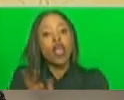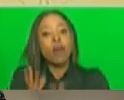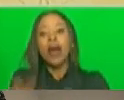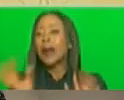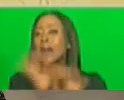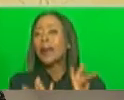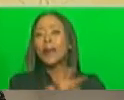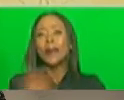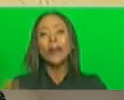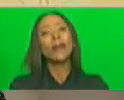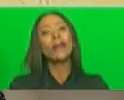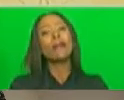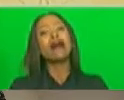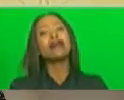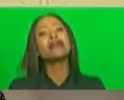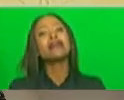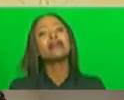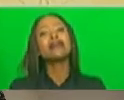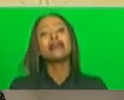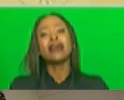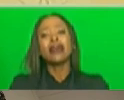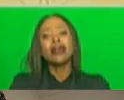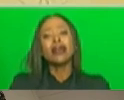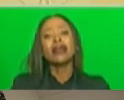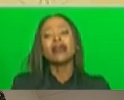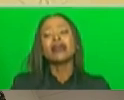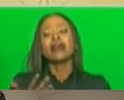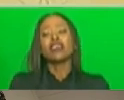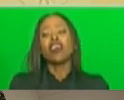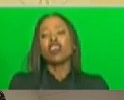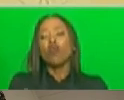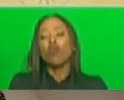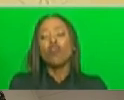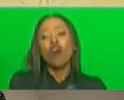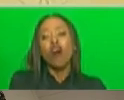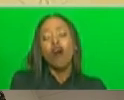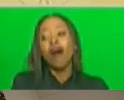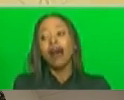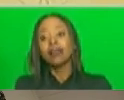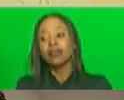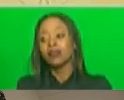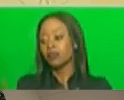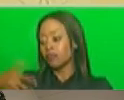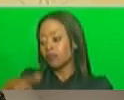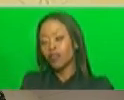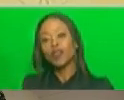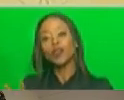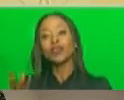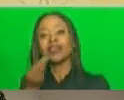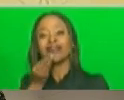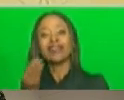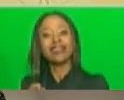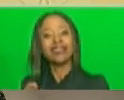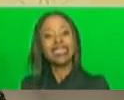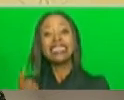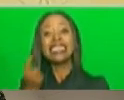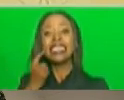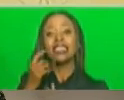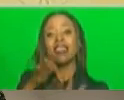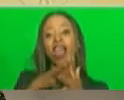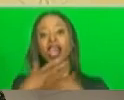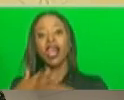hand and dishwashing facilities increasing the likelihood of food contamination